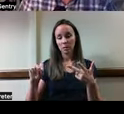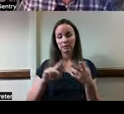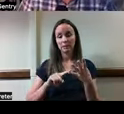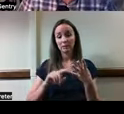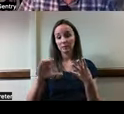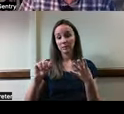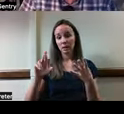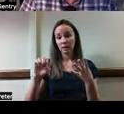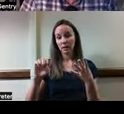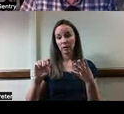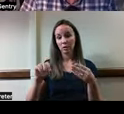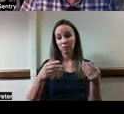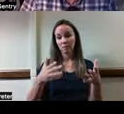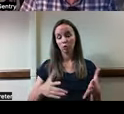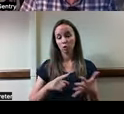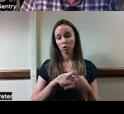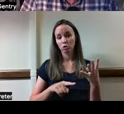as the stakeholders involved.